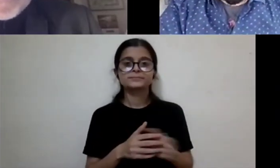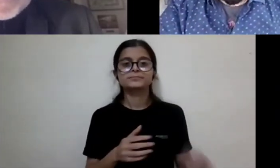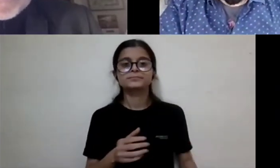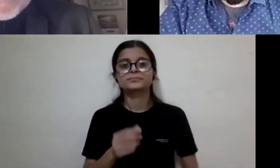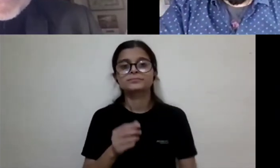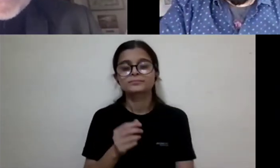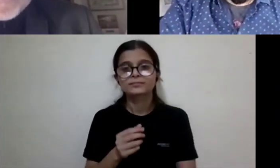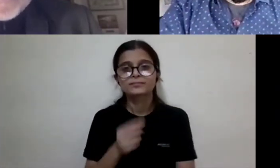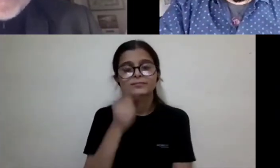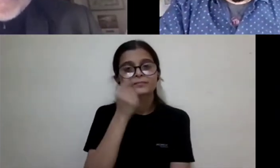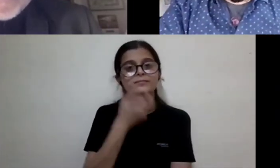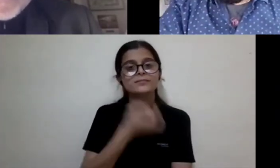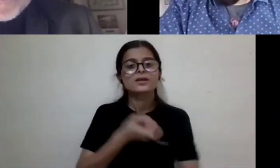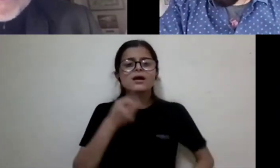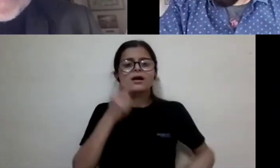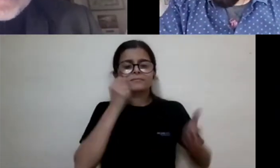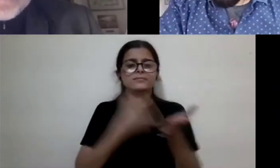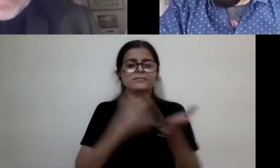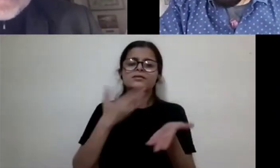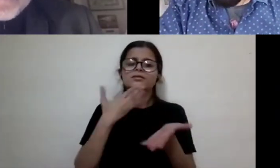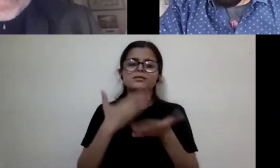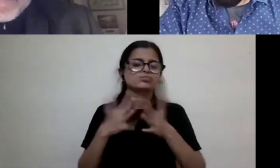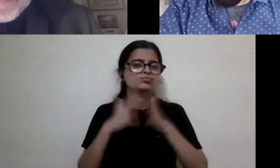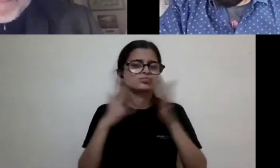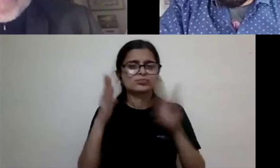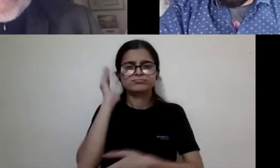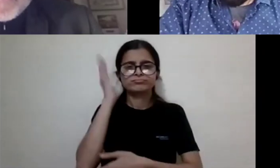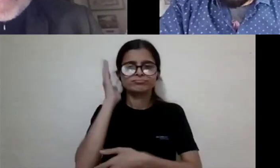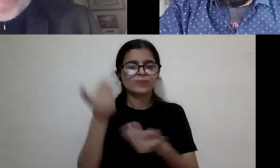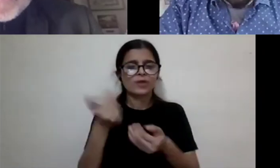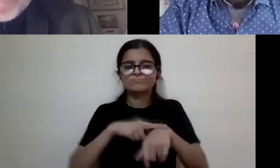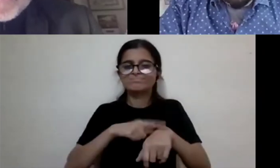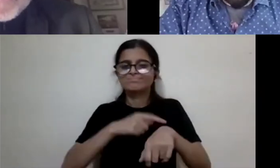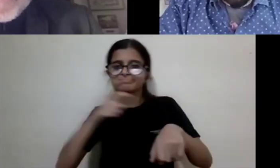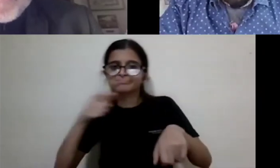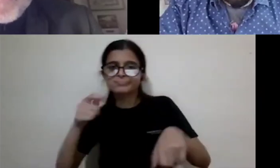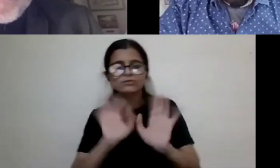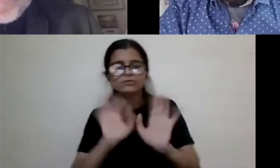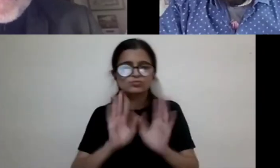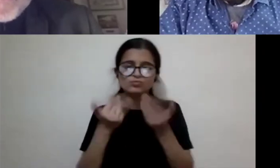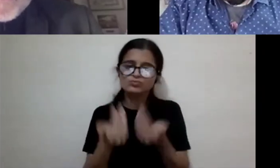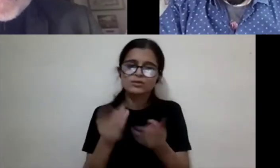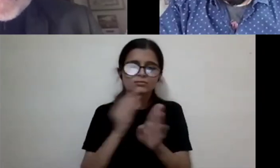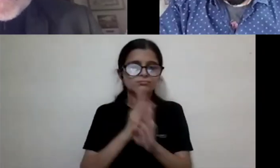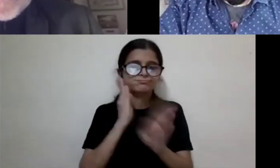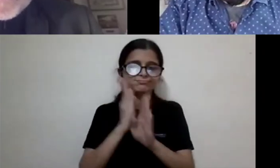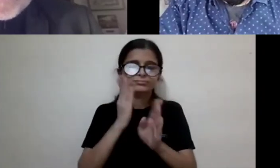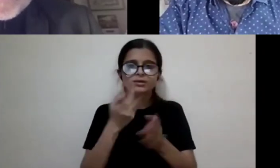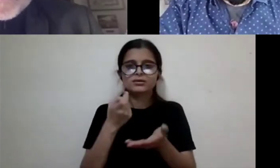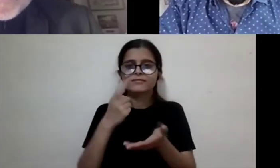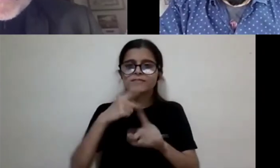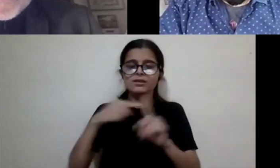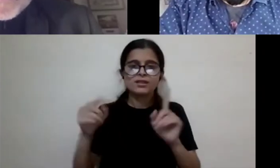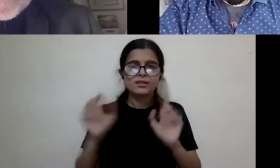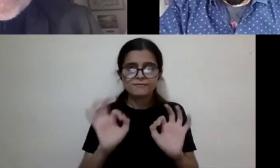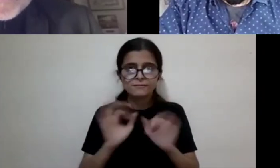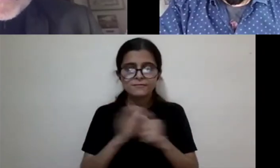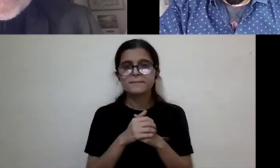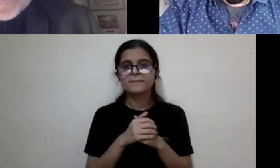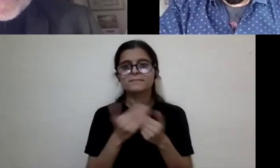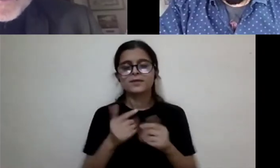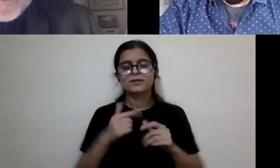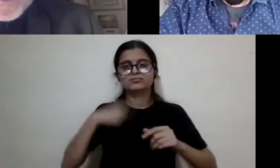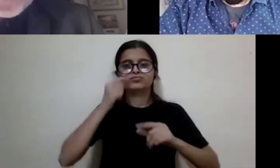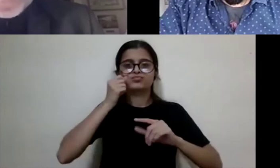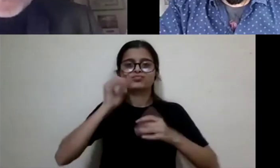thank you, Professor Davis. I think I shall not take any more time because we're taught right on 7 30 and I should have it back to some research to